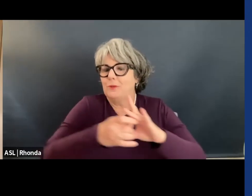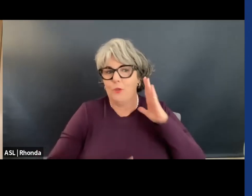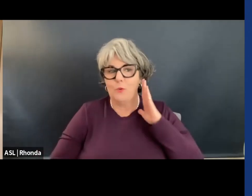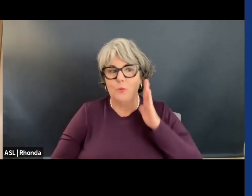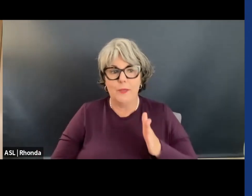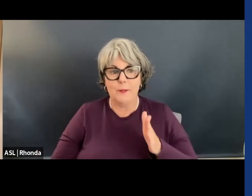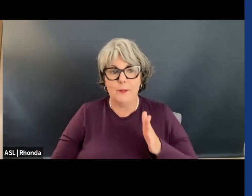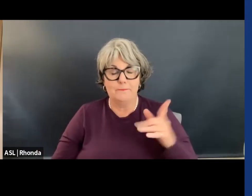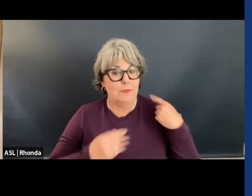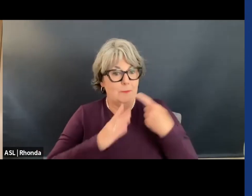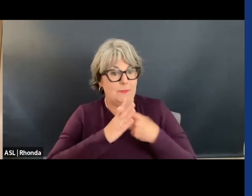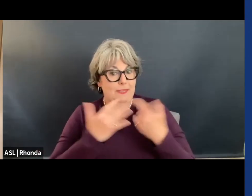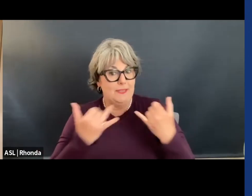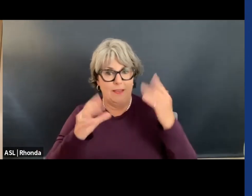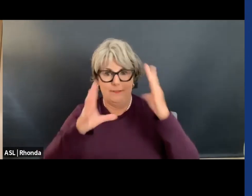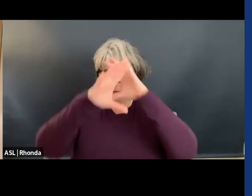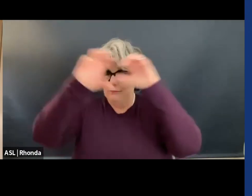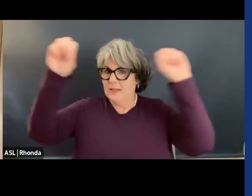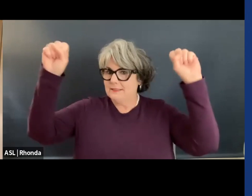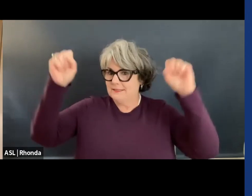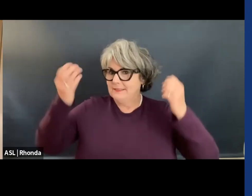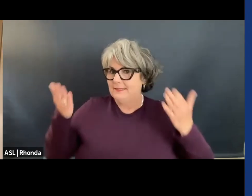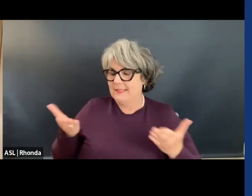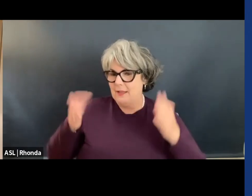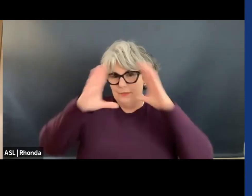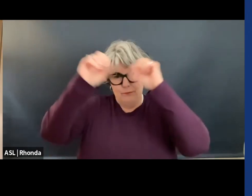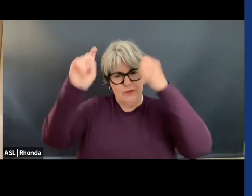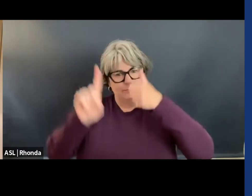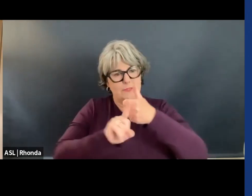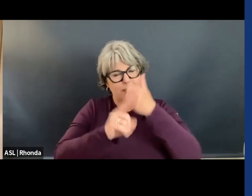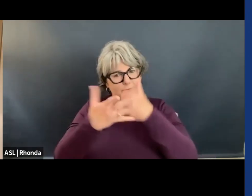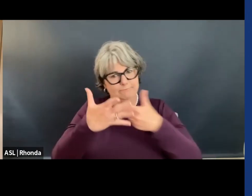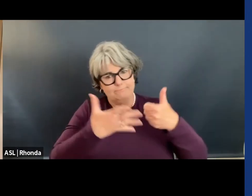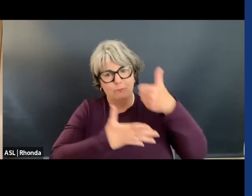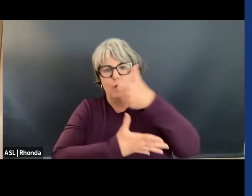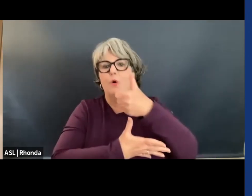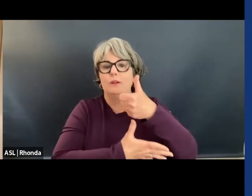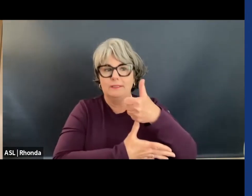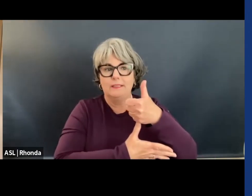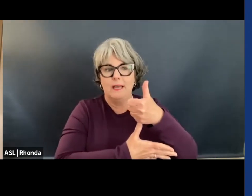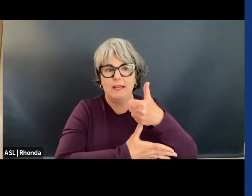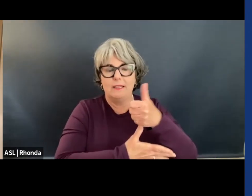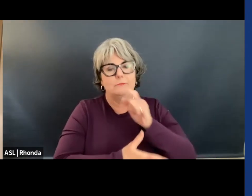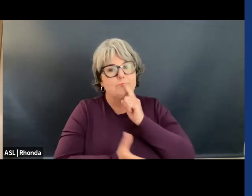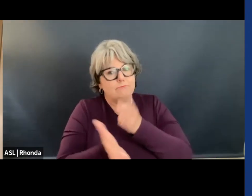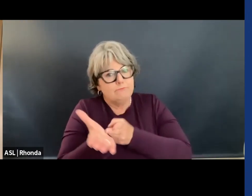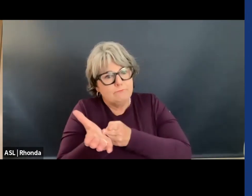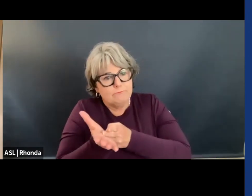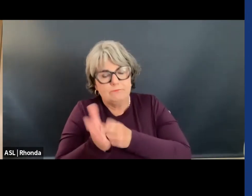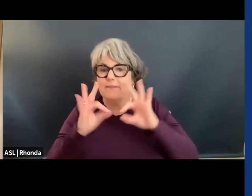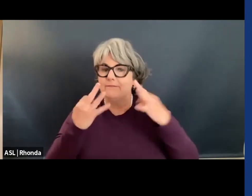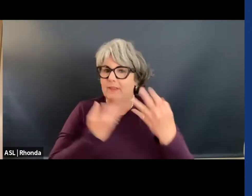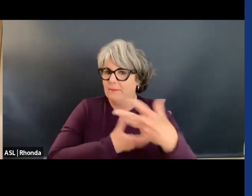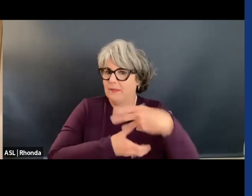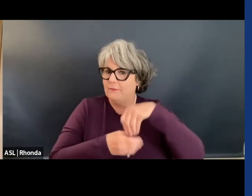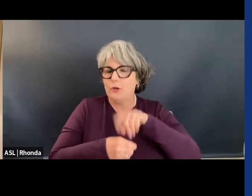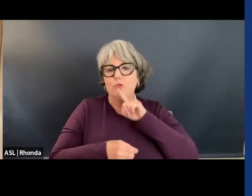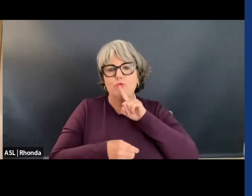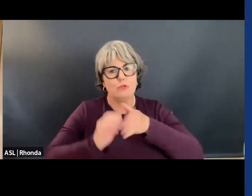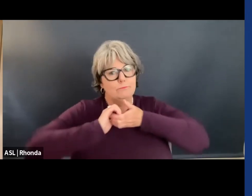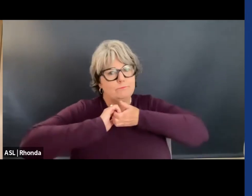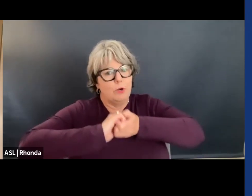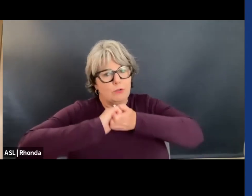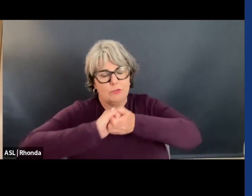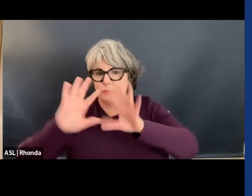Since the beginning of this administration, the president has prioritized authentic family engagement, true partnerships